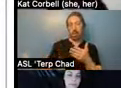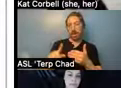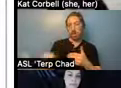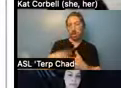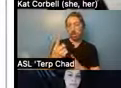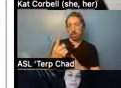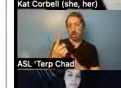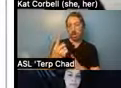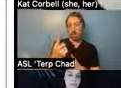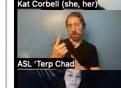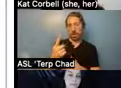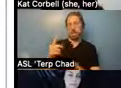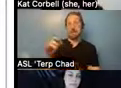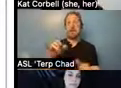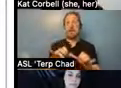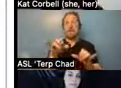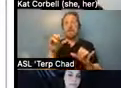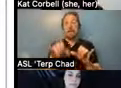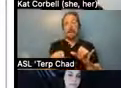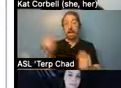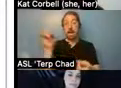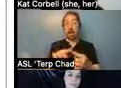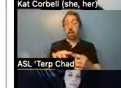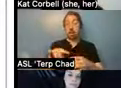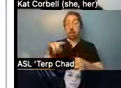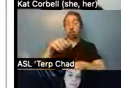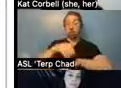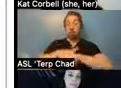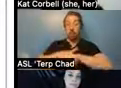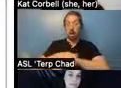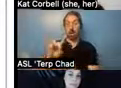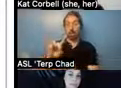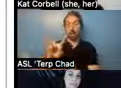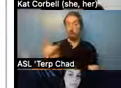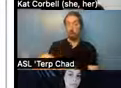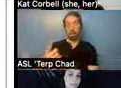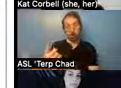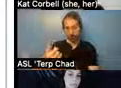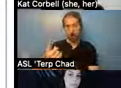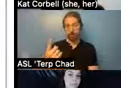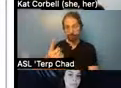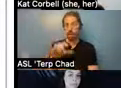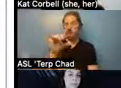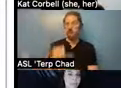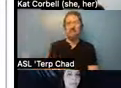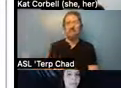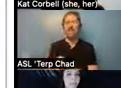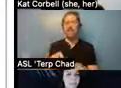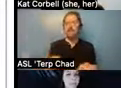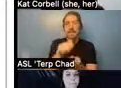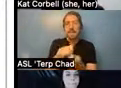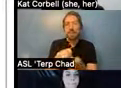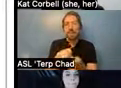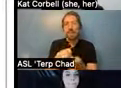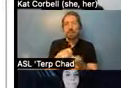everyone there's usually they are like very, very site specific and they, I think I have yet to see any of them